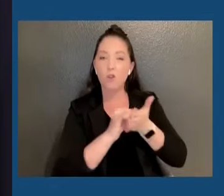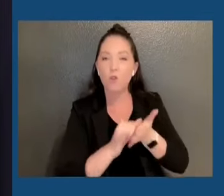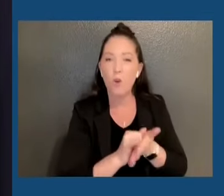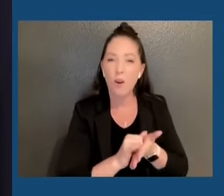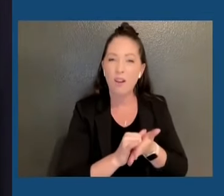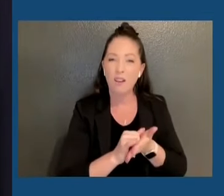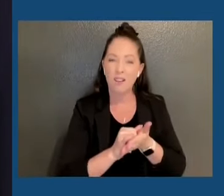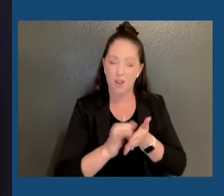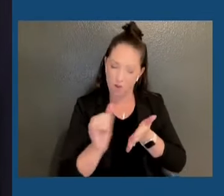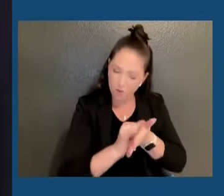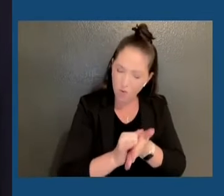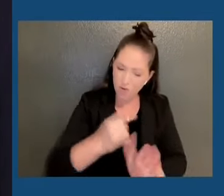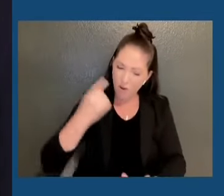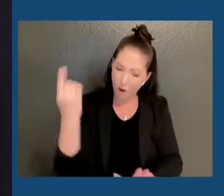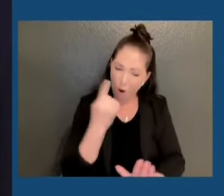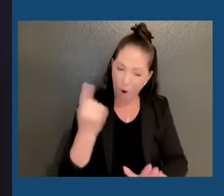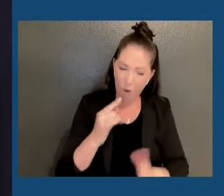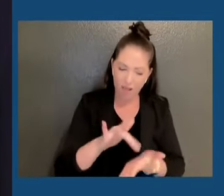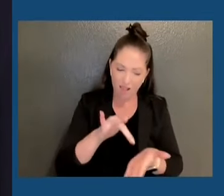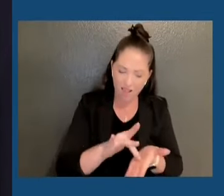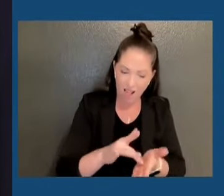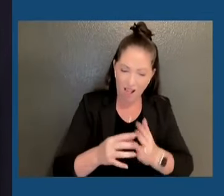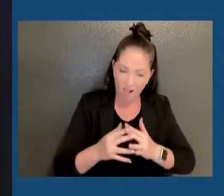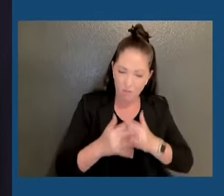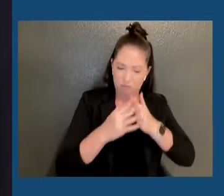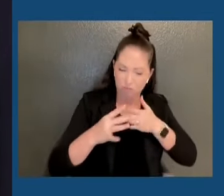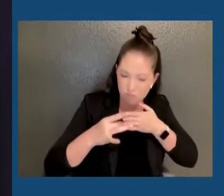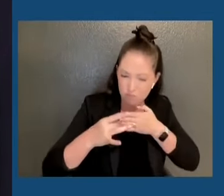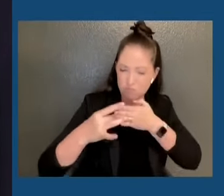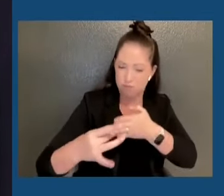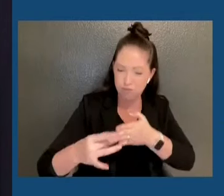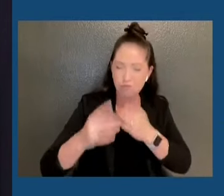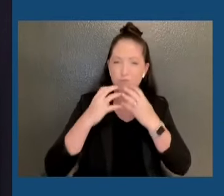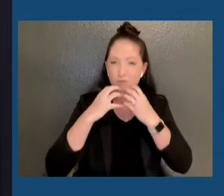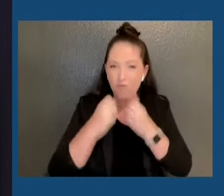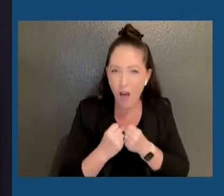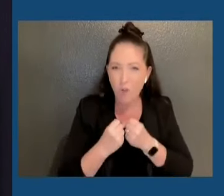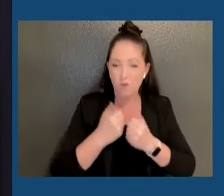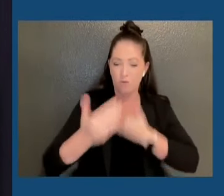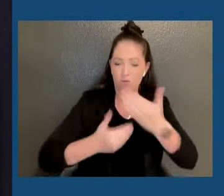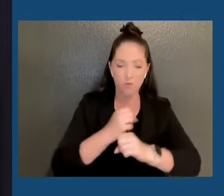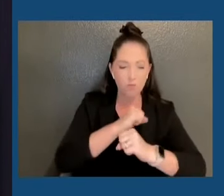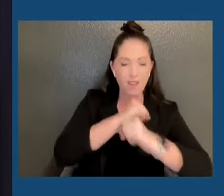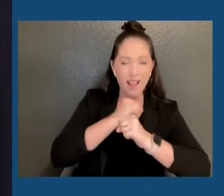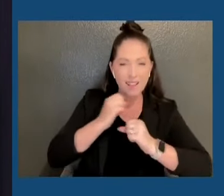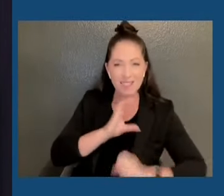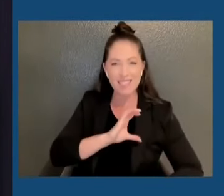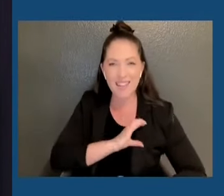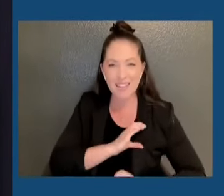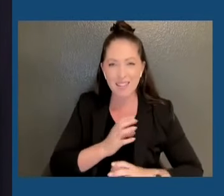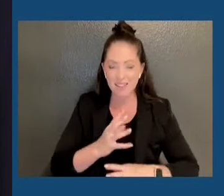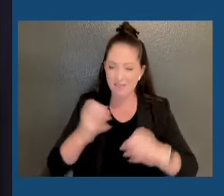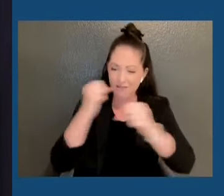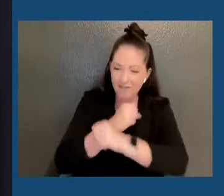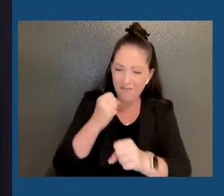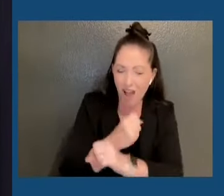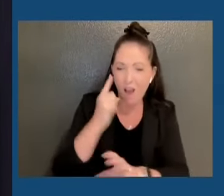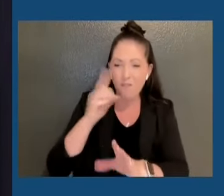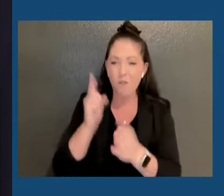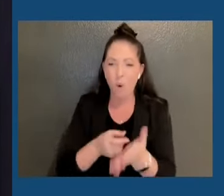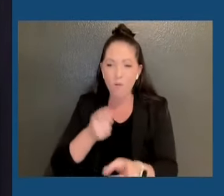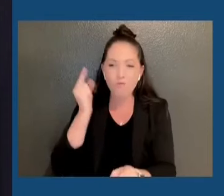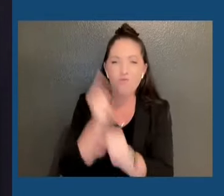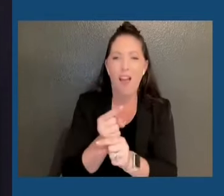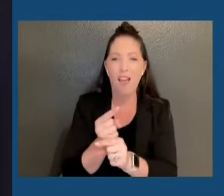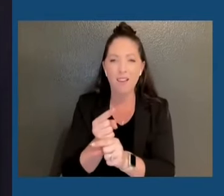always been that place to push progressive values forward, protect our citizens, and fight for what's right. That's who